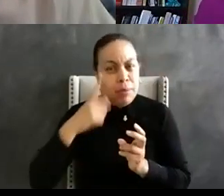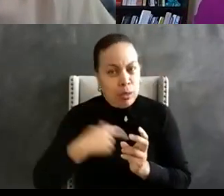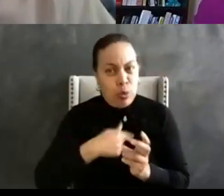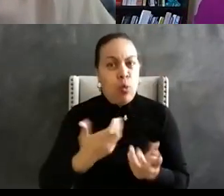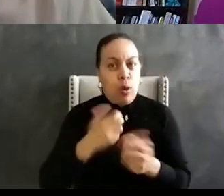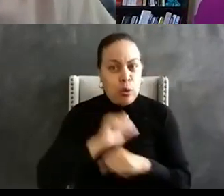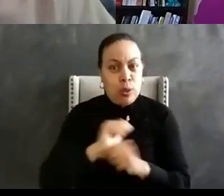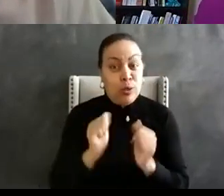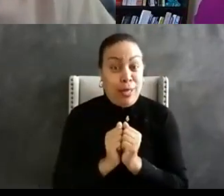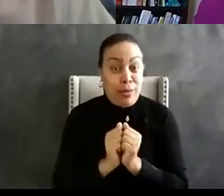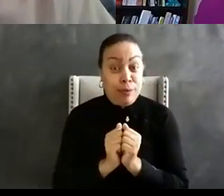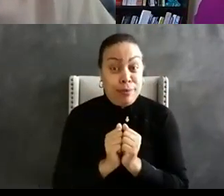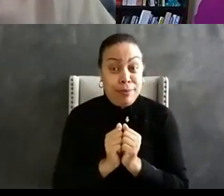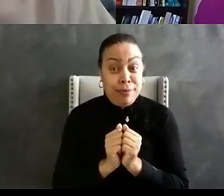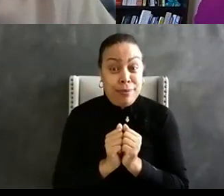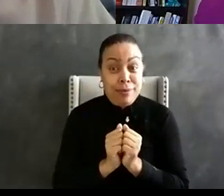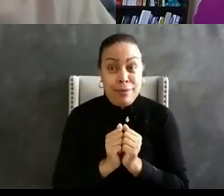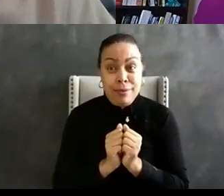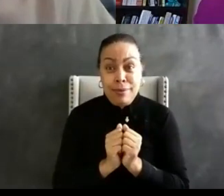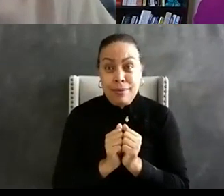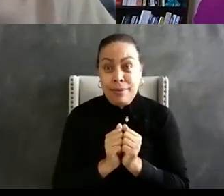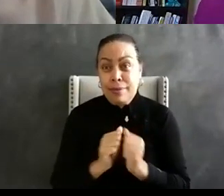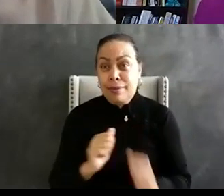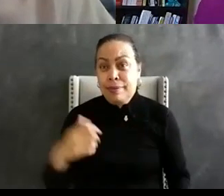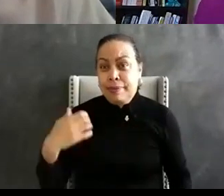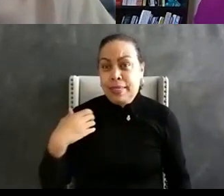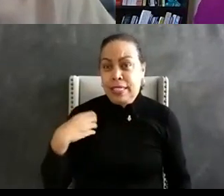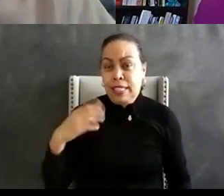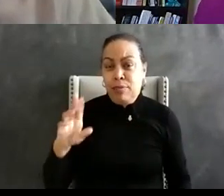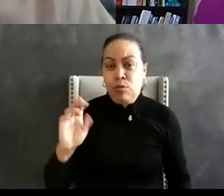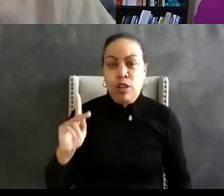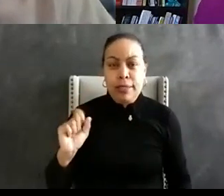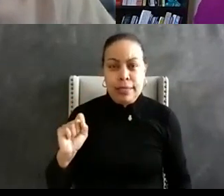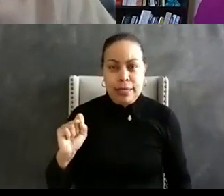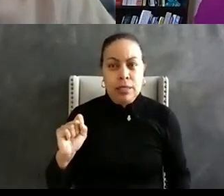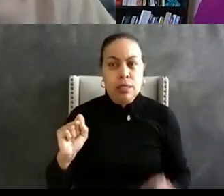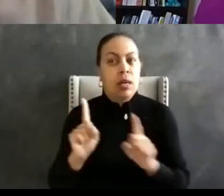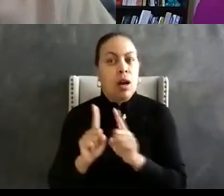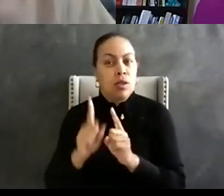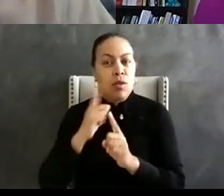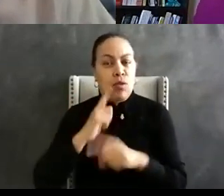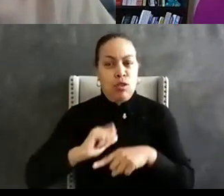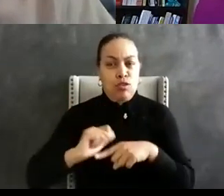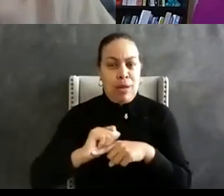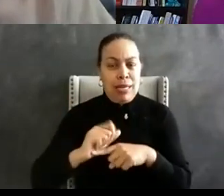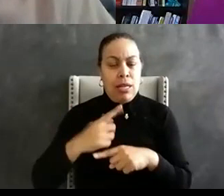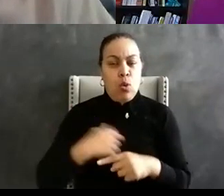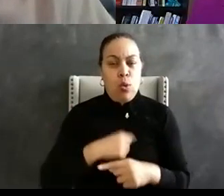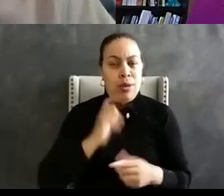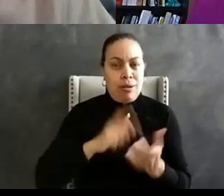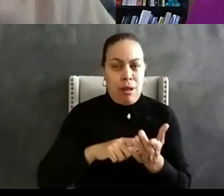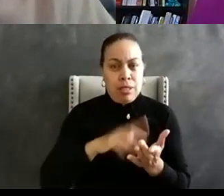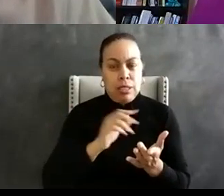like to add to what I said as well is that what we also do with the training is that we acknowledge and